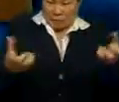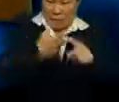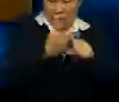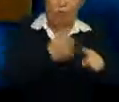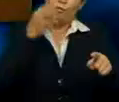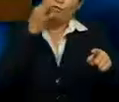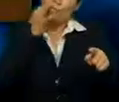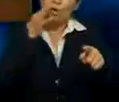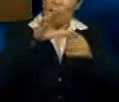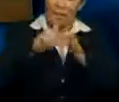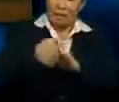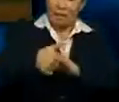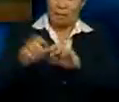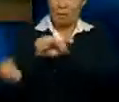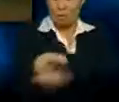and then discarded.